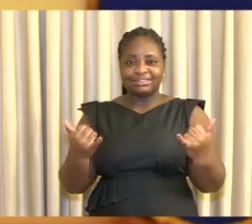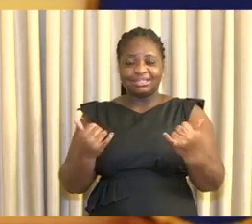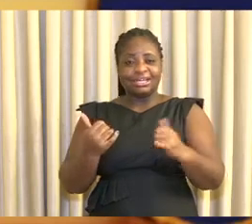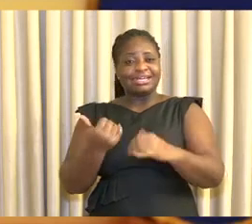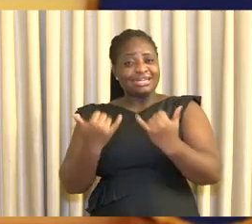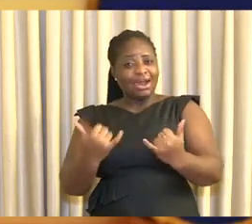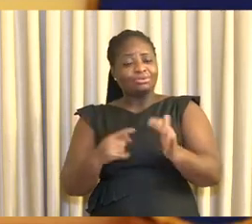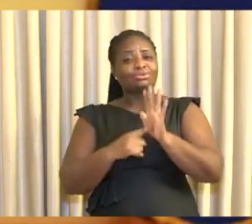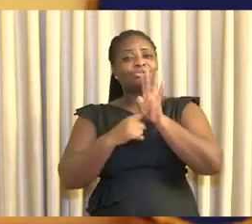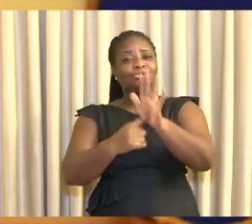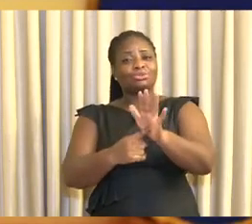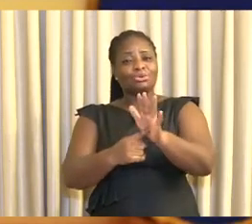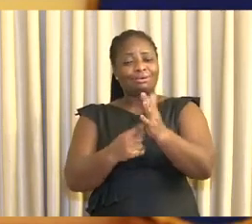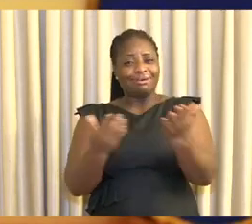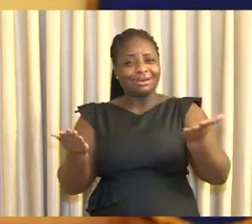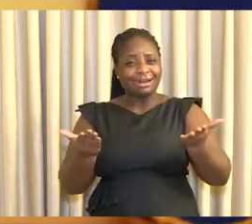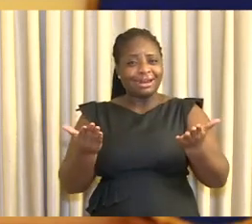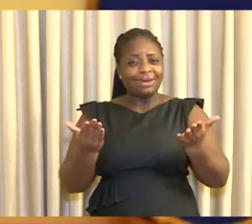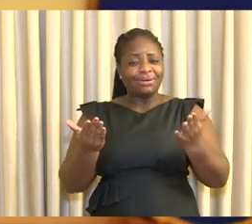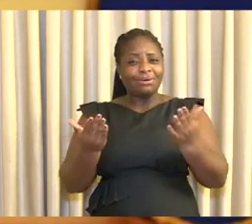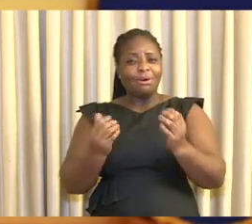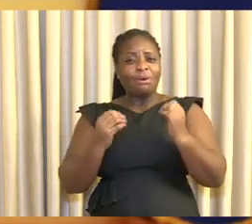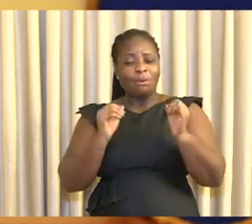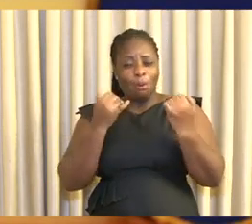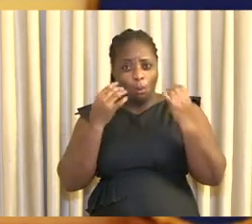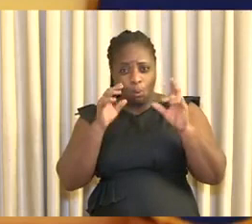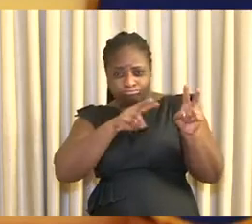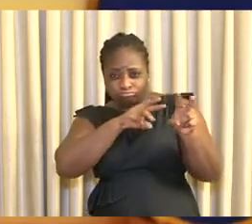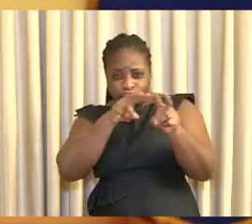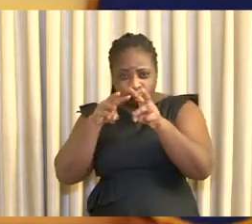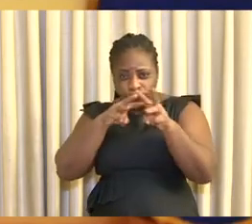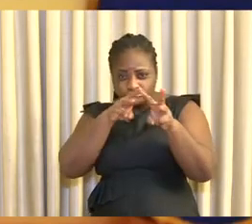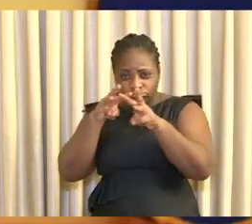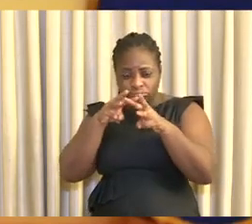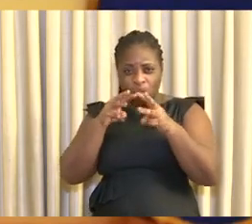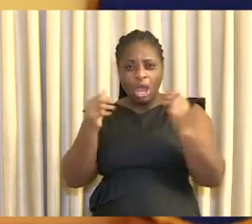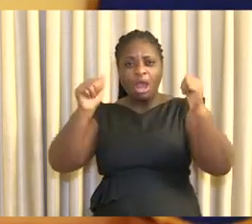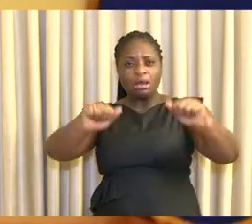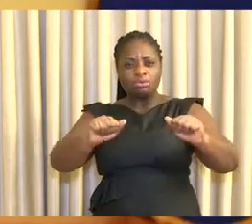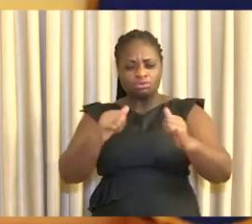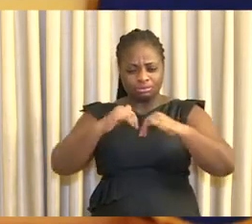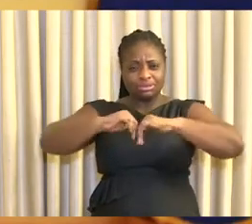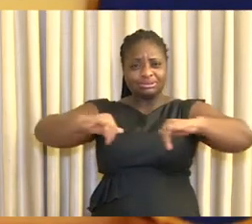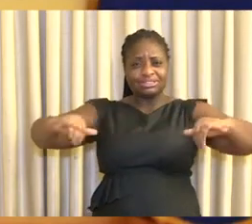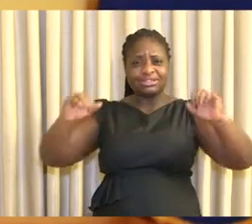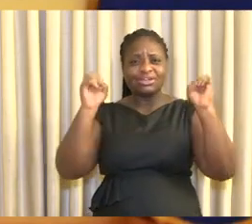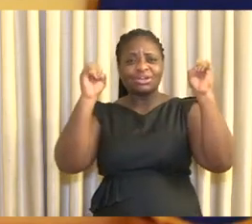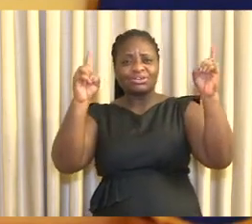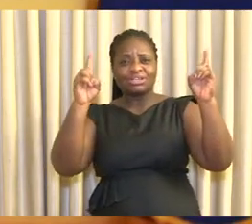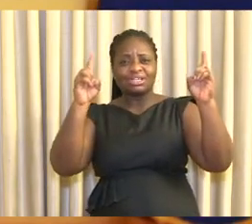and established current and potential hotspots. We've also been able to isolate and educate